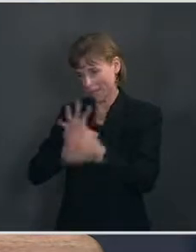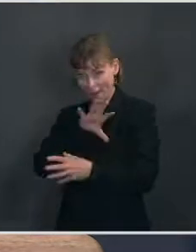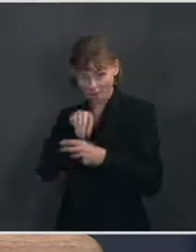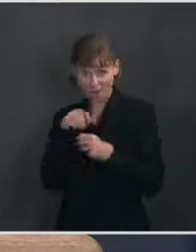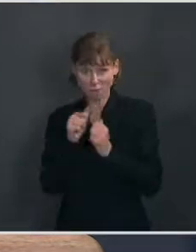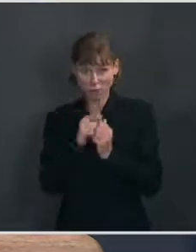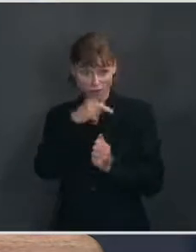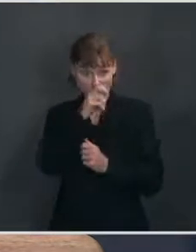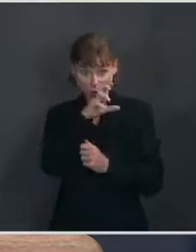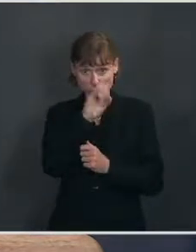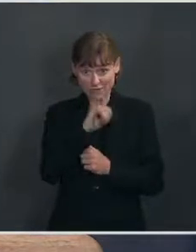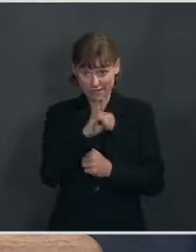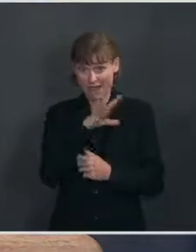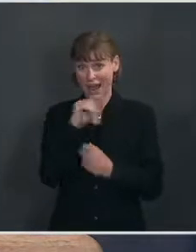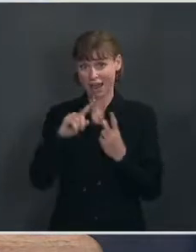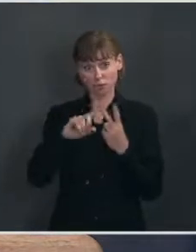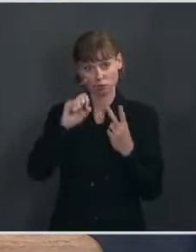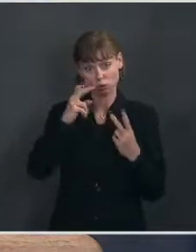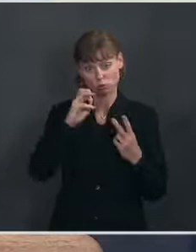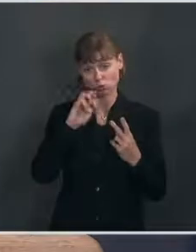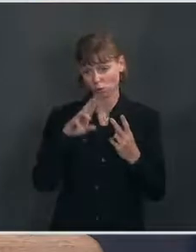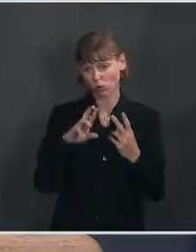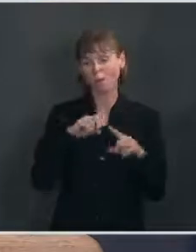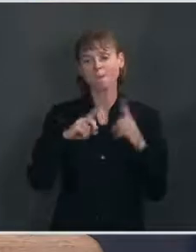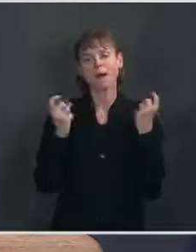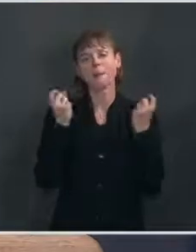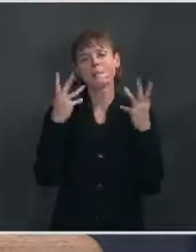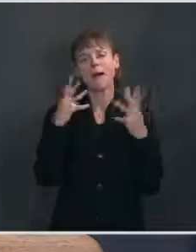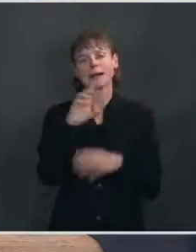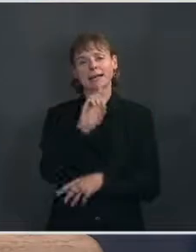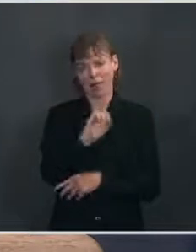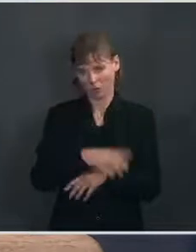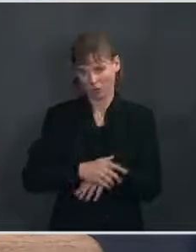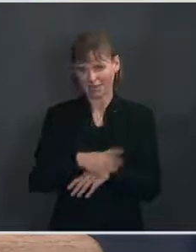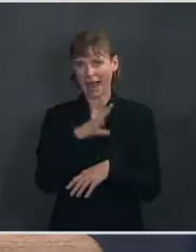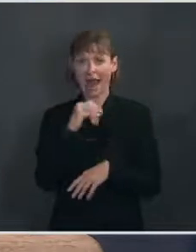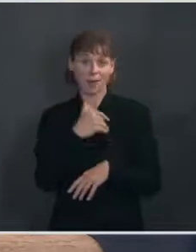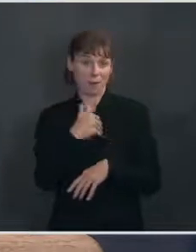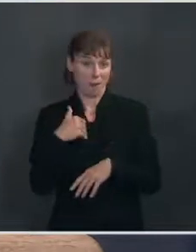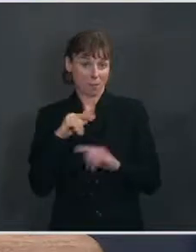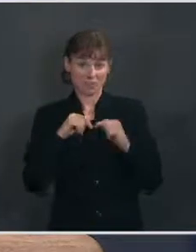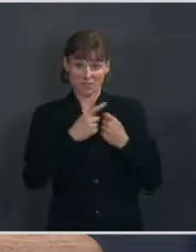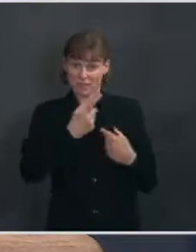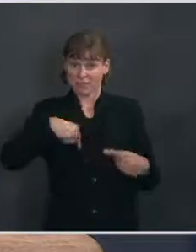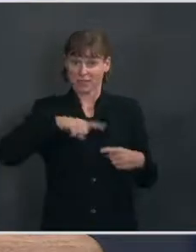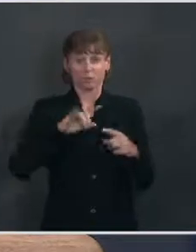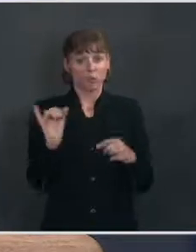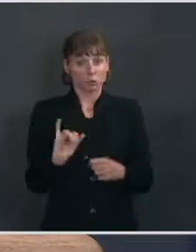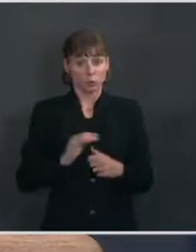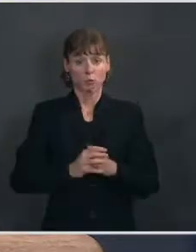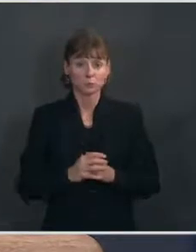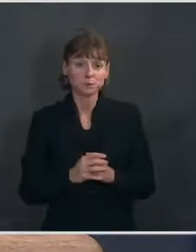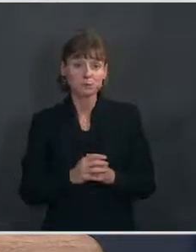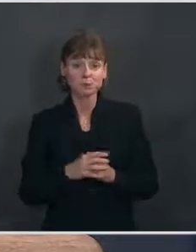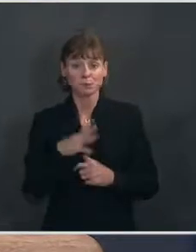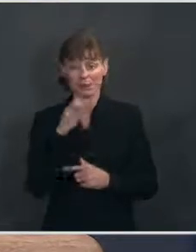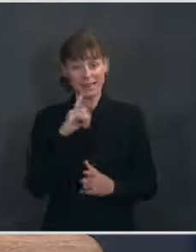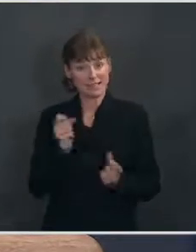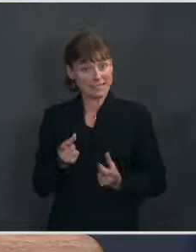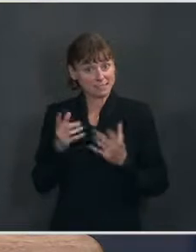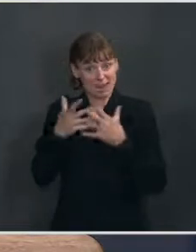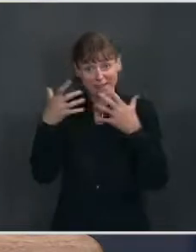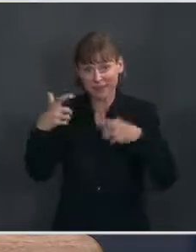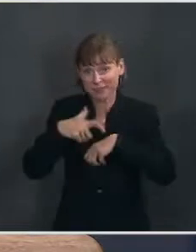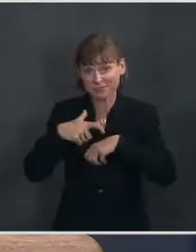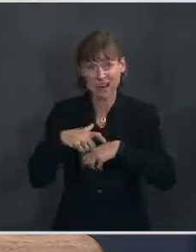Pelosi and Leader Schumer, but a range of Democrats, as will members of our team. And the fact that he's spending so much time on it and